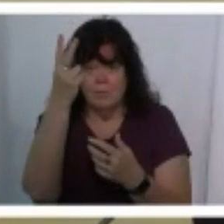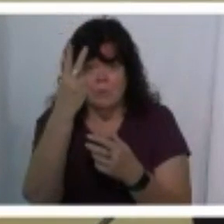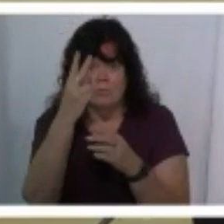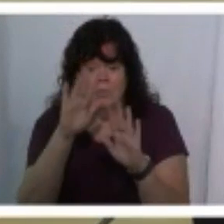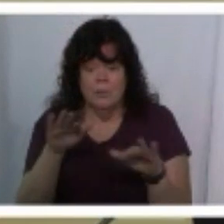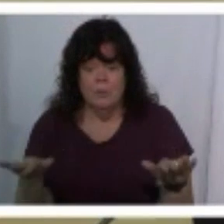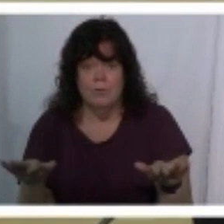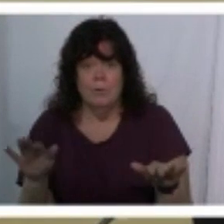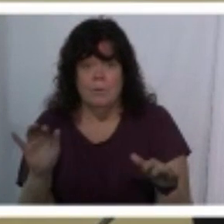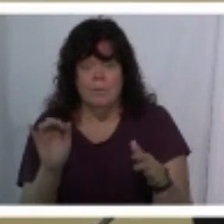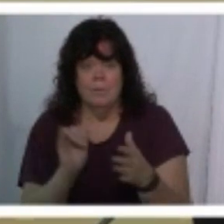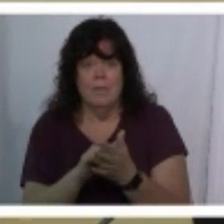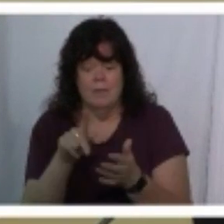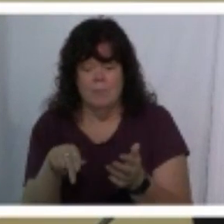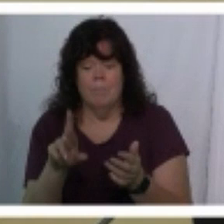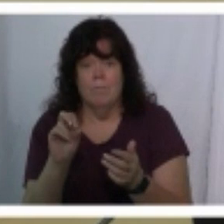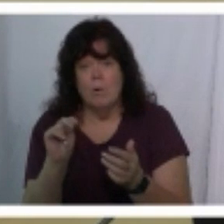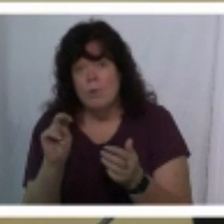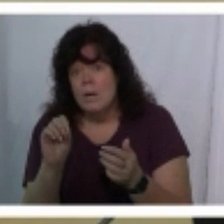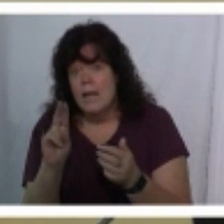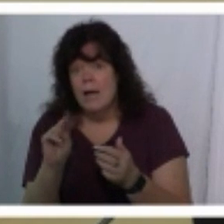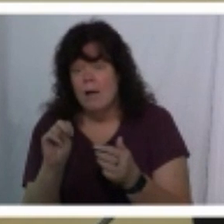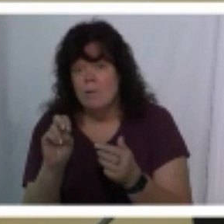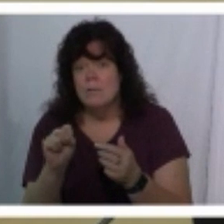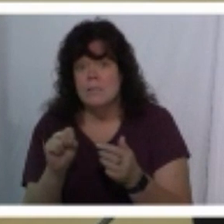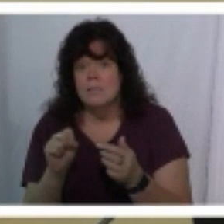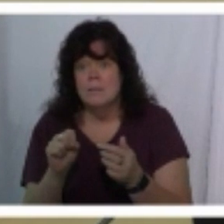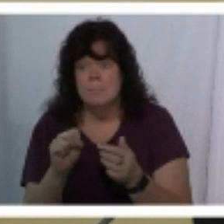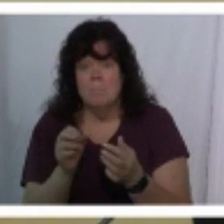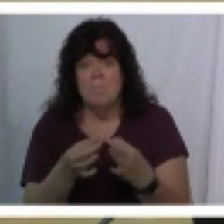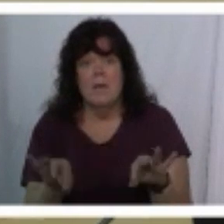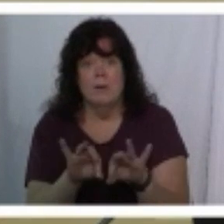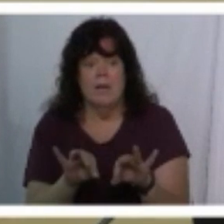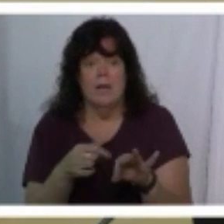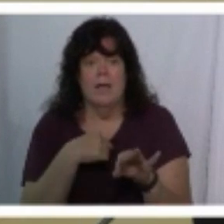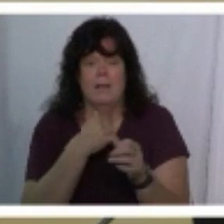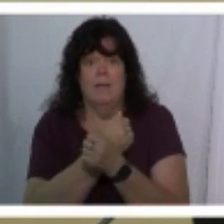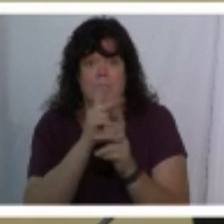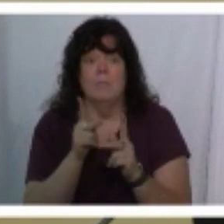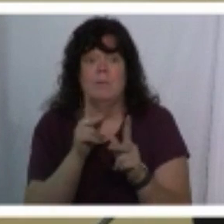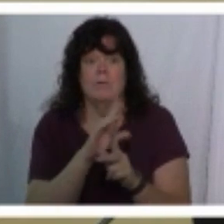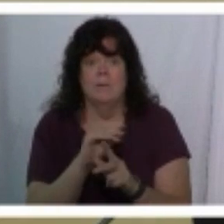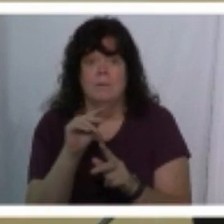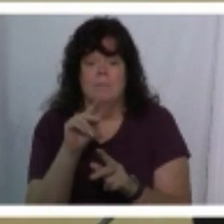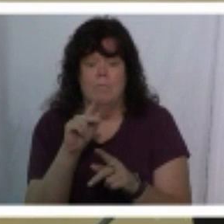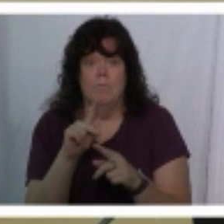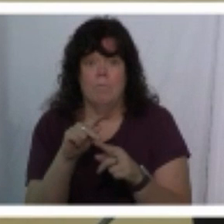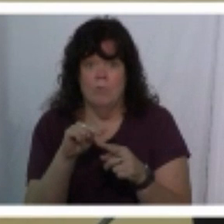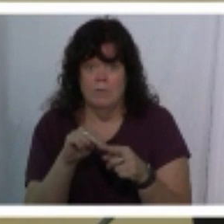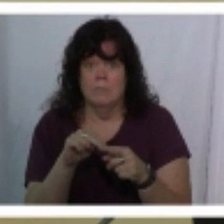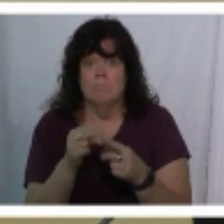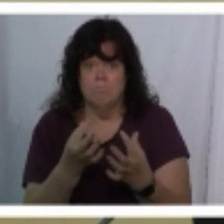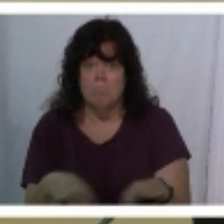matter uh i am a lover of people that pronouns matter um